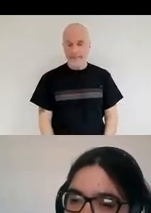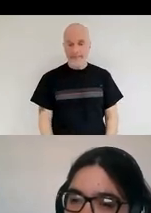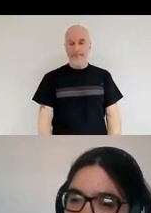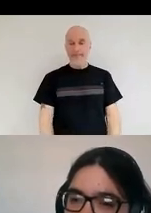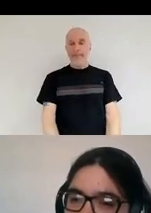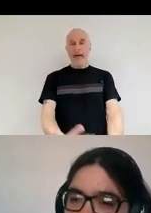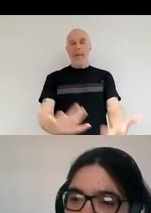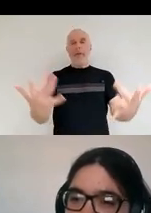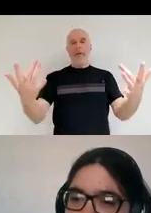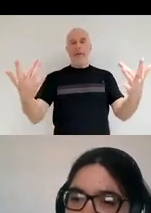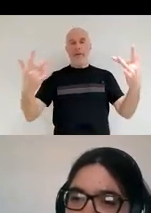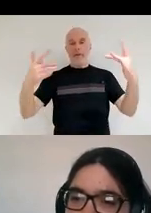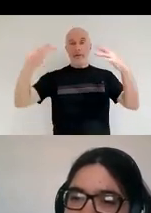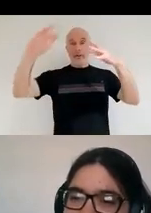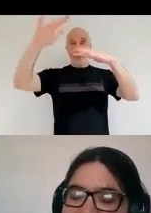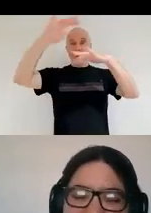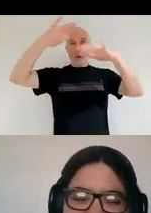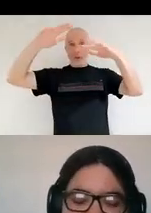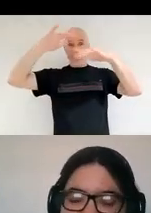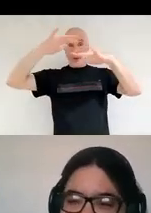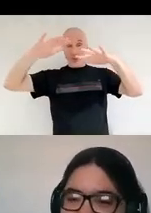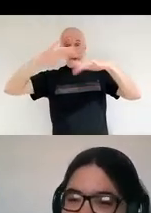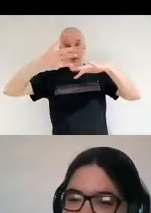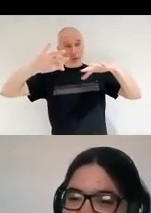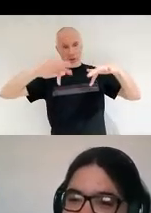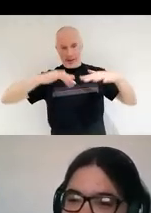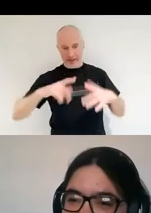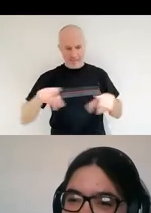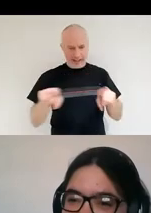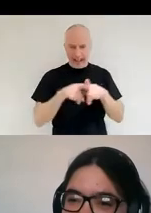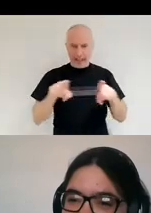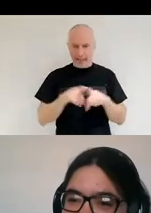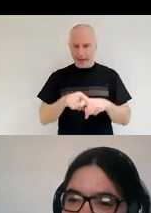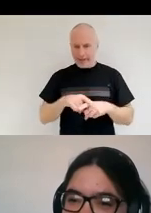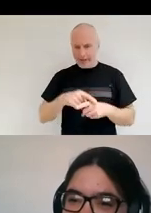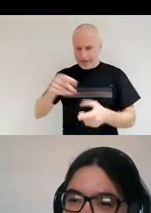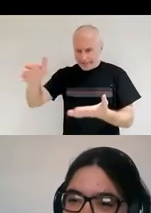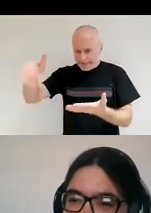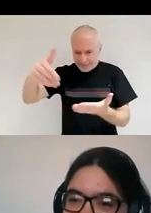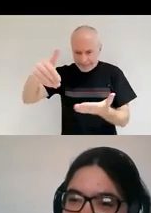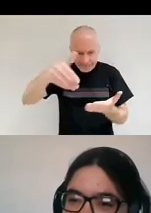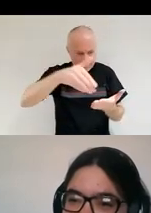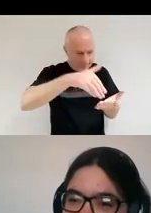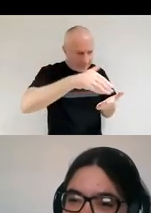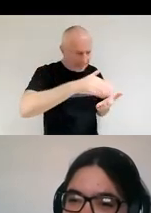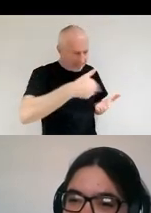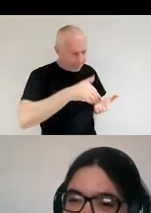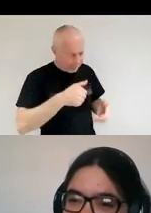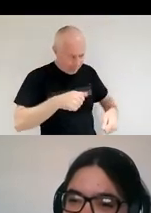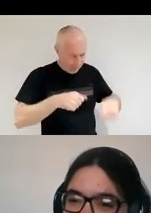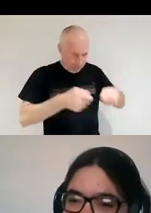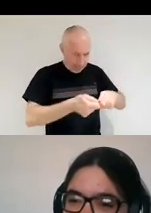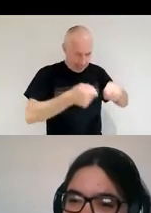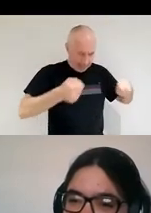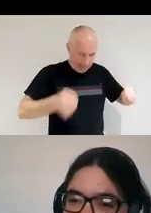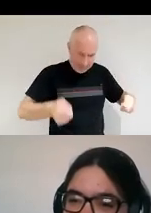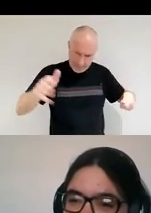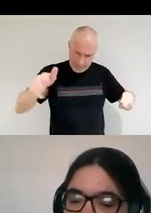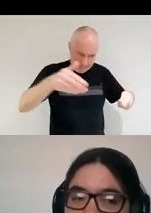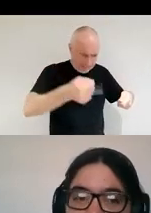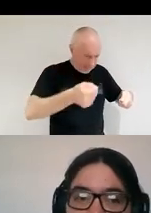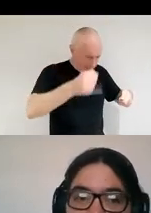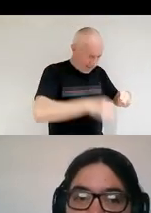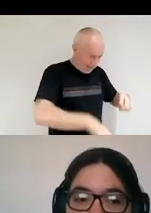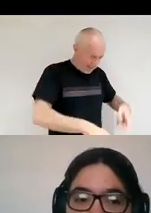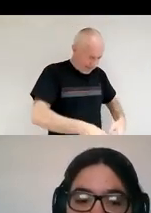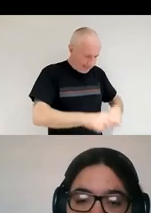this vision that someone somewhere has got a big dustpan in brush and a bag. Um, how much have we collected or do we keep a record of it? guess would be a good question.